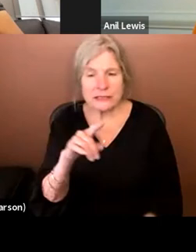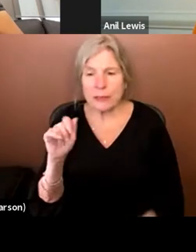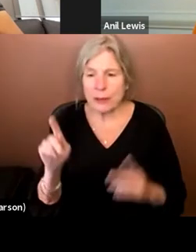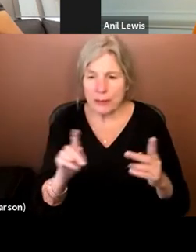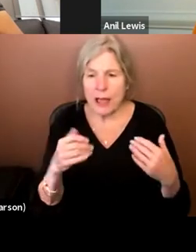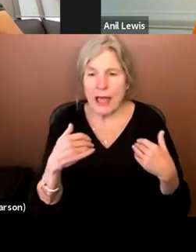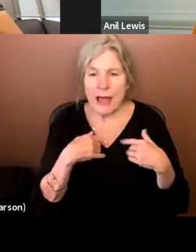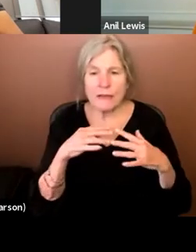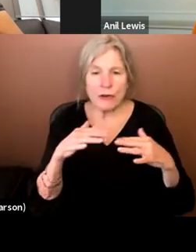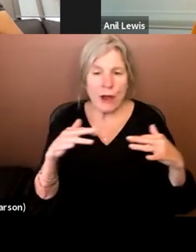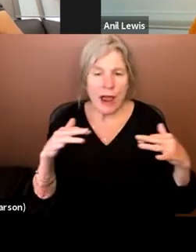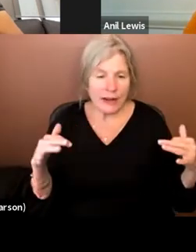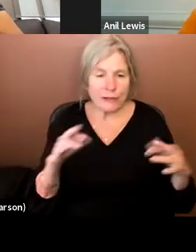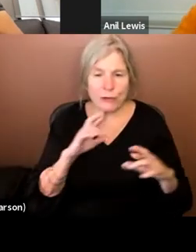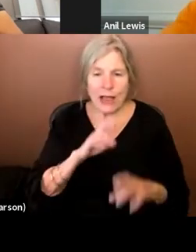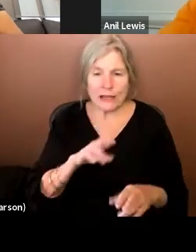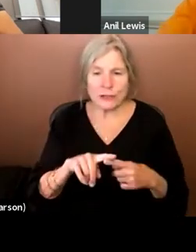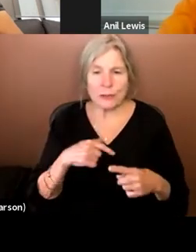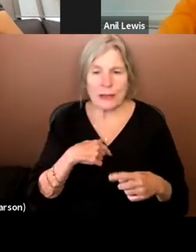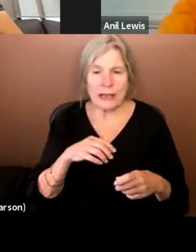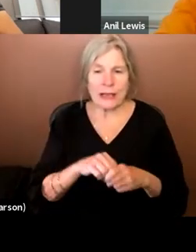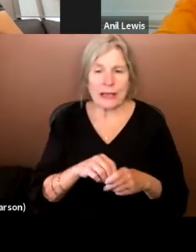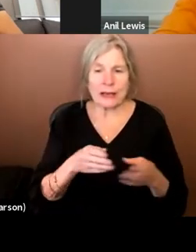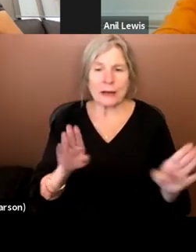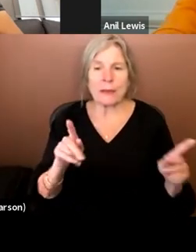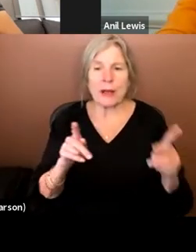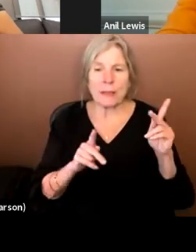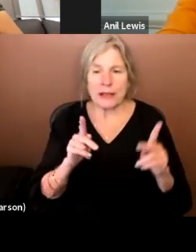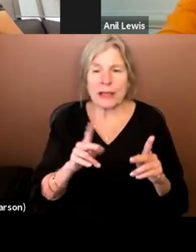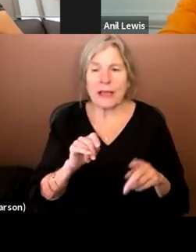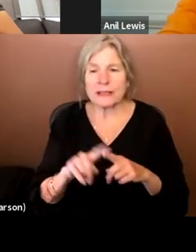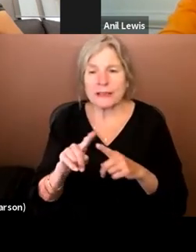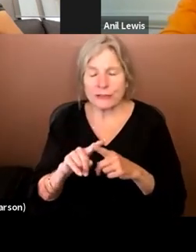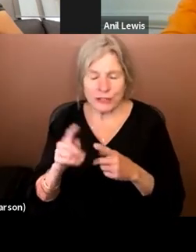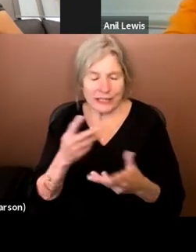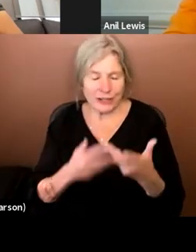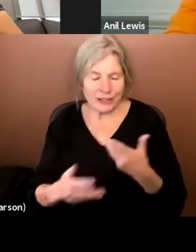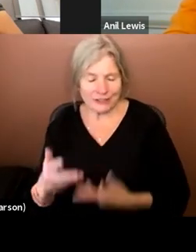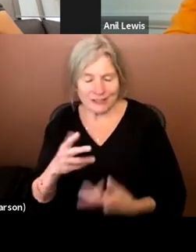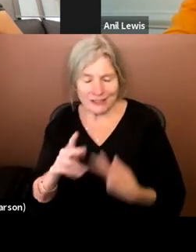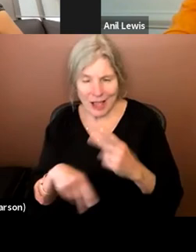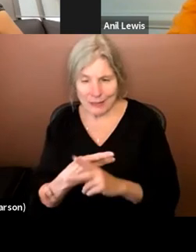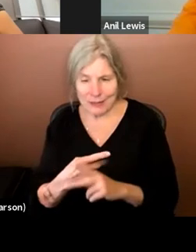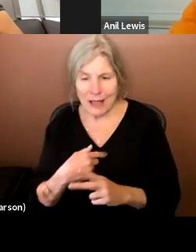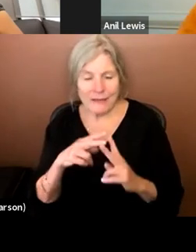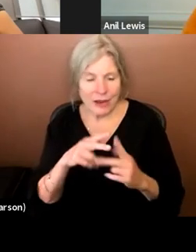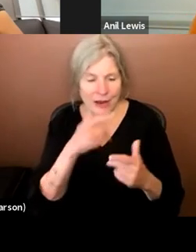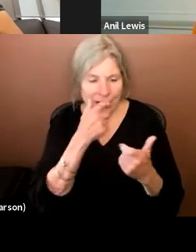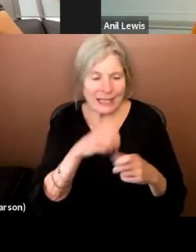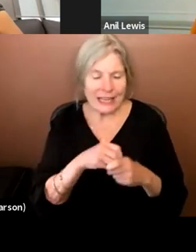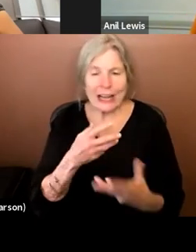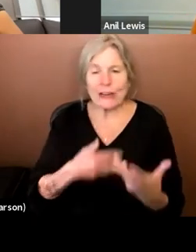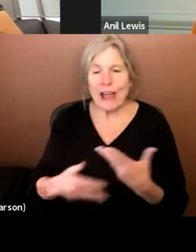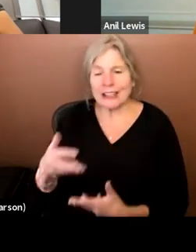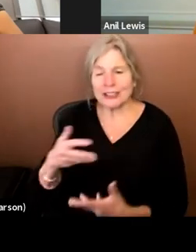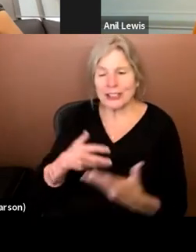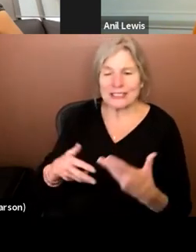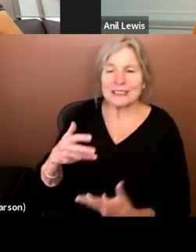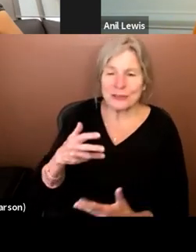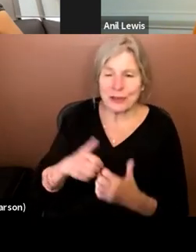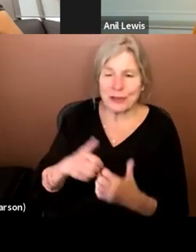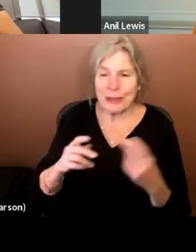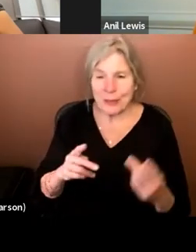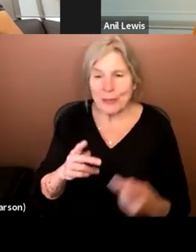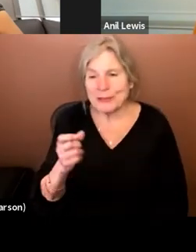have a variety of reactions to me in public and a variety of types of interactions with me. Um, I'm very interested in that. And so, you know,